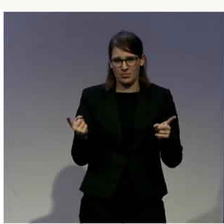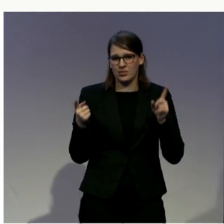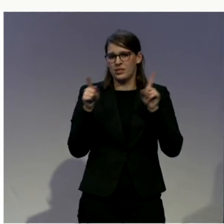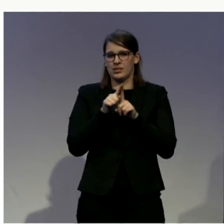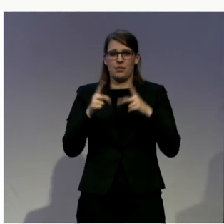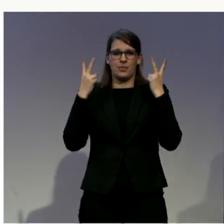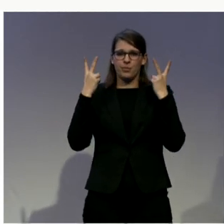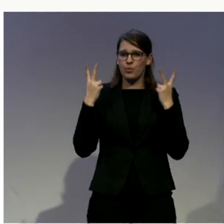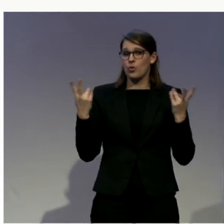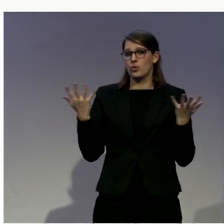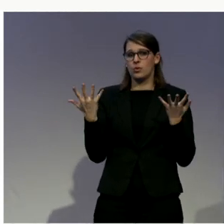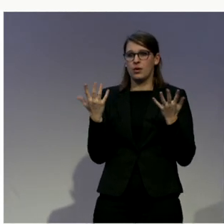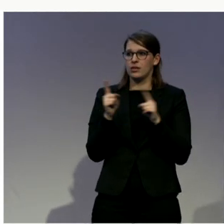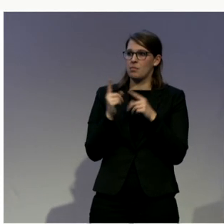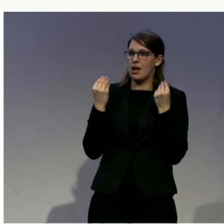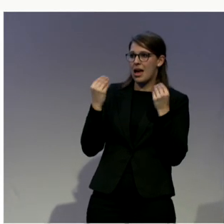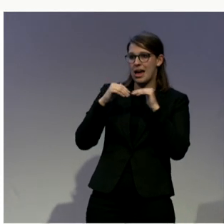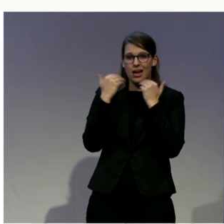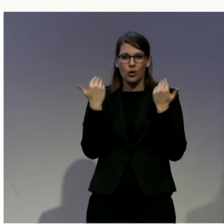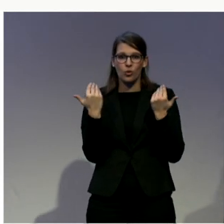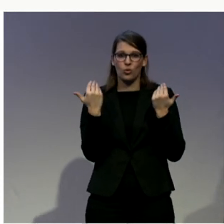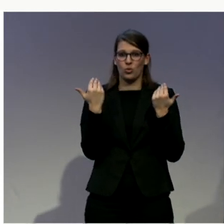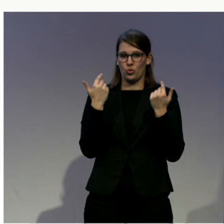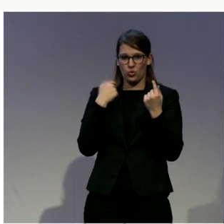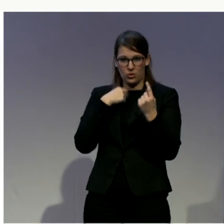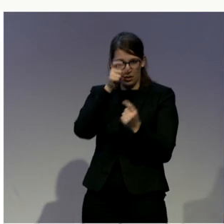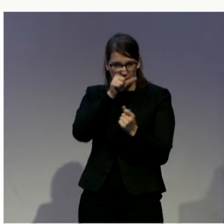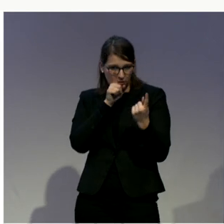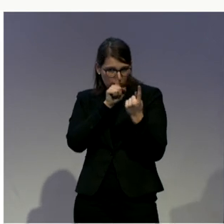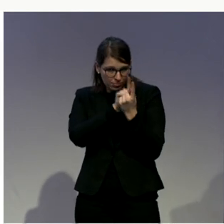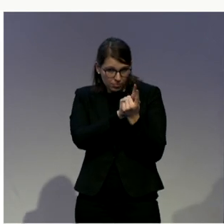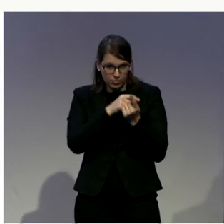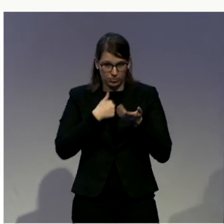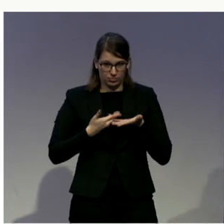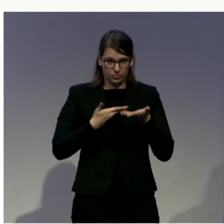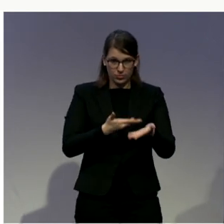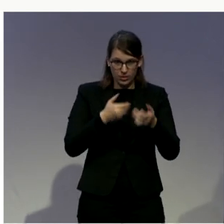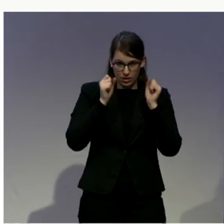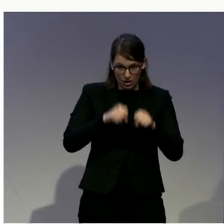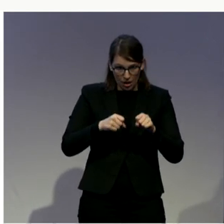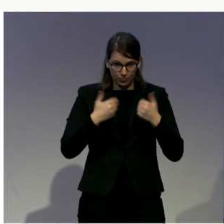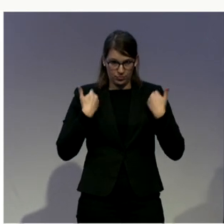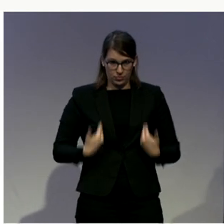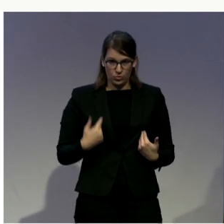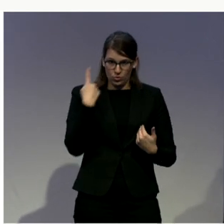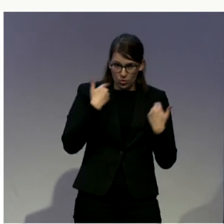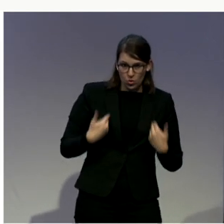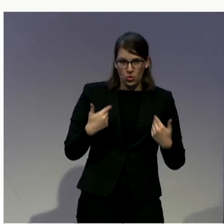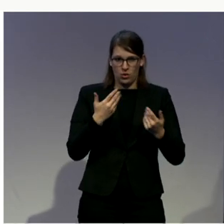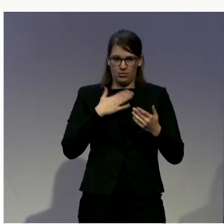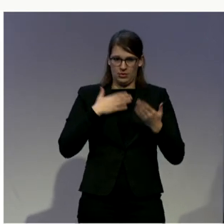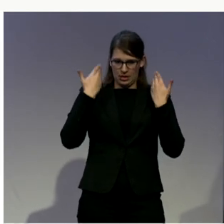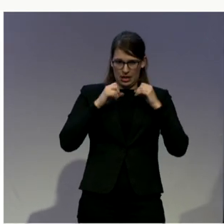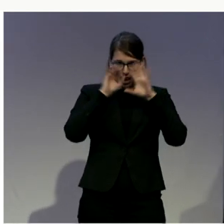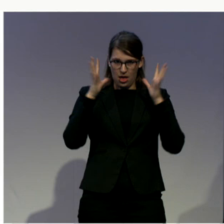to make sure that they really understand who you are and what your role is. So we haven't seen yet these easy to read judgments,